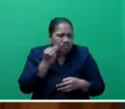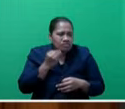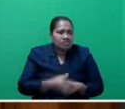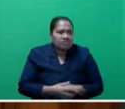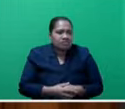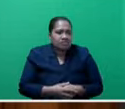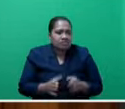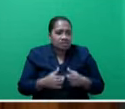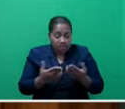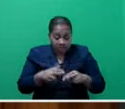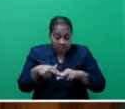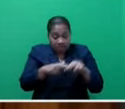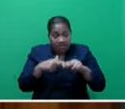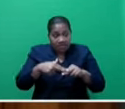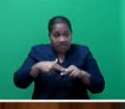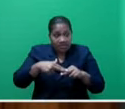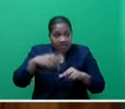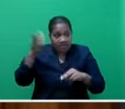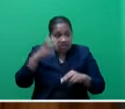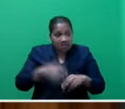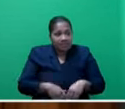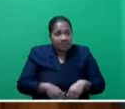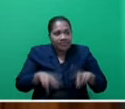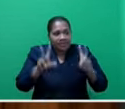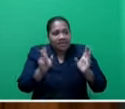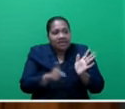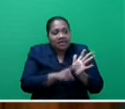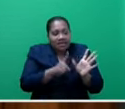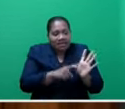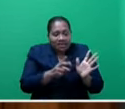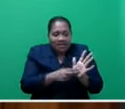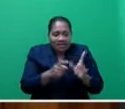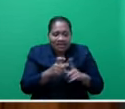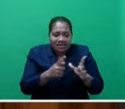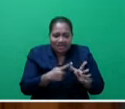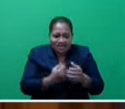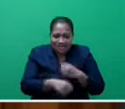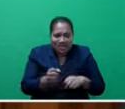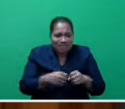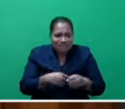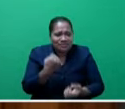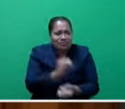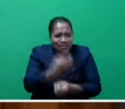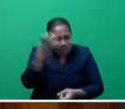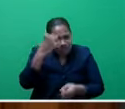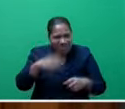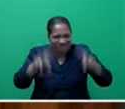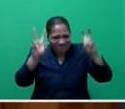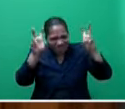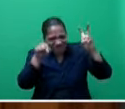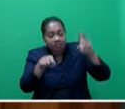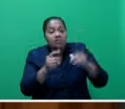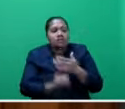Now, before the Fiji Sun prints a Linda becomes drug queen headline, let me just state this for the record. Industrial